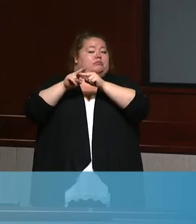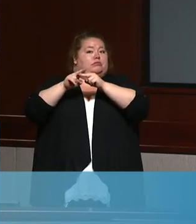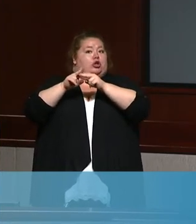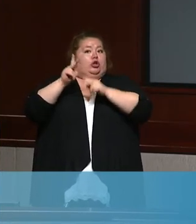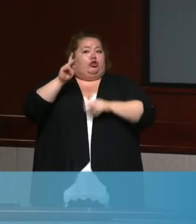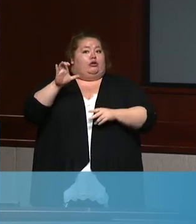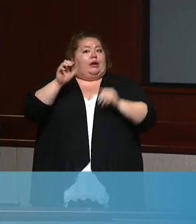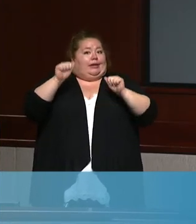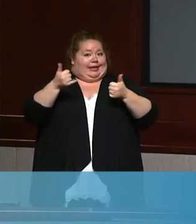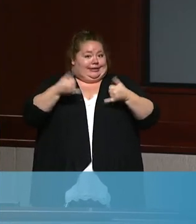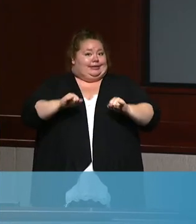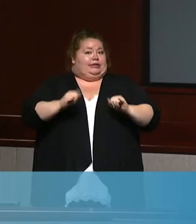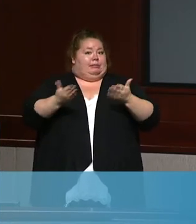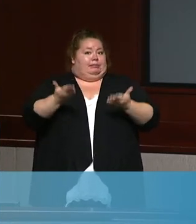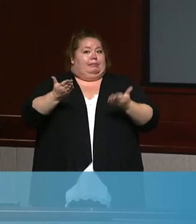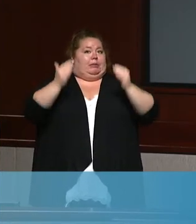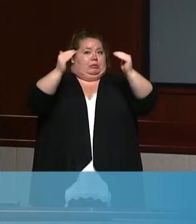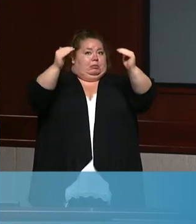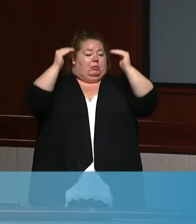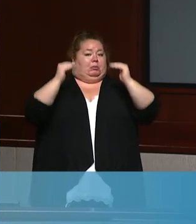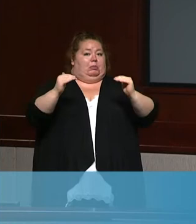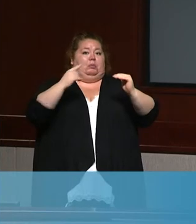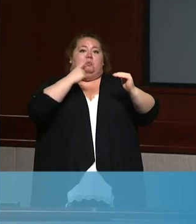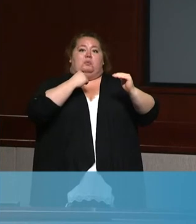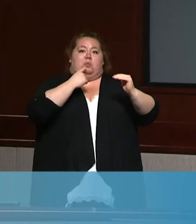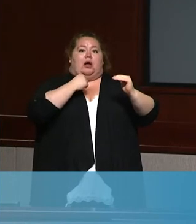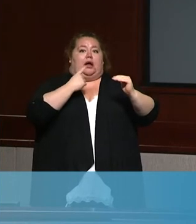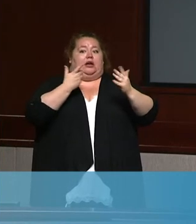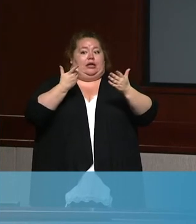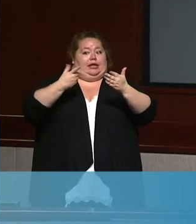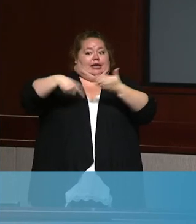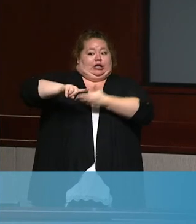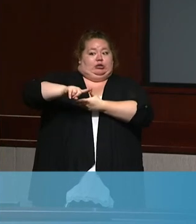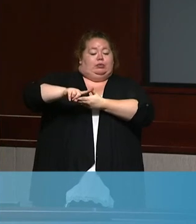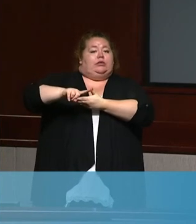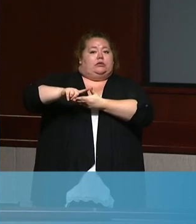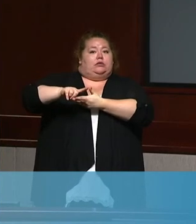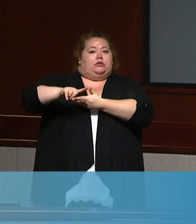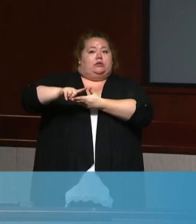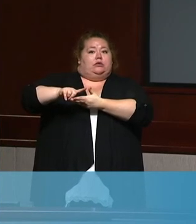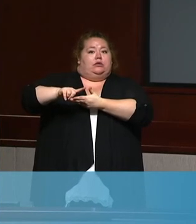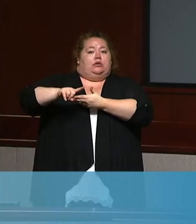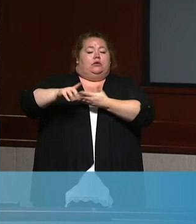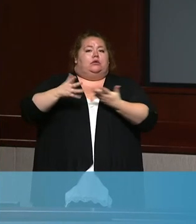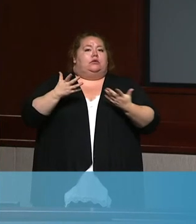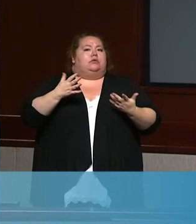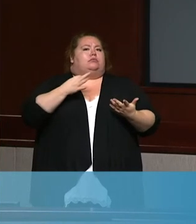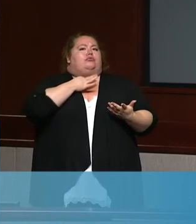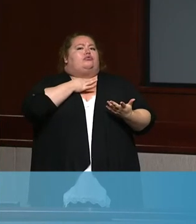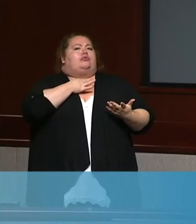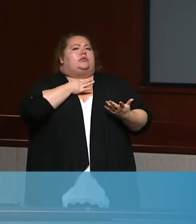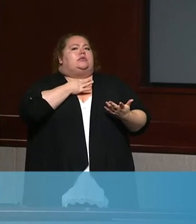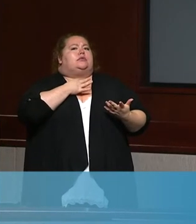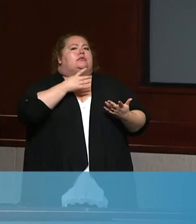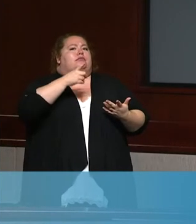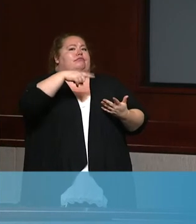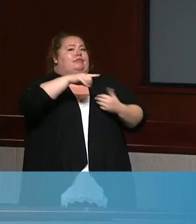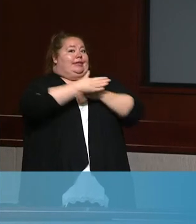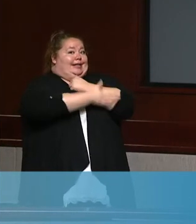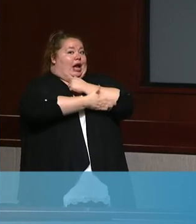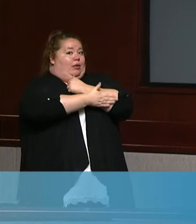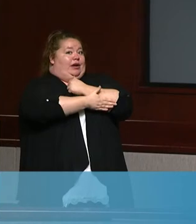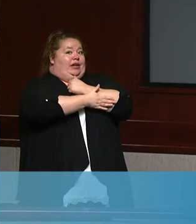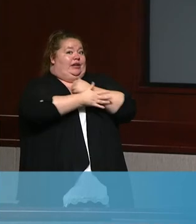by next week when the state runs their data again. I'm wondering if the county shares that